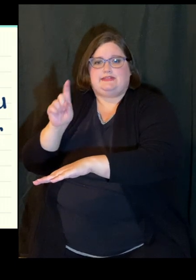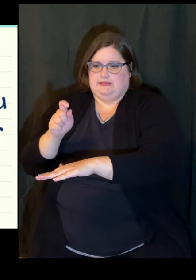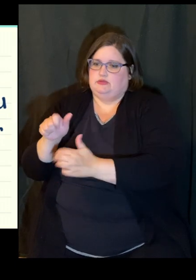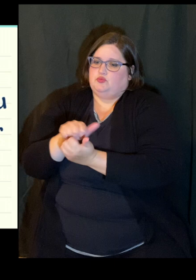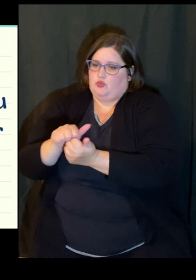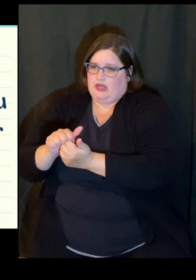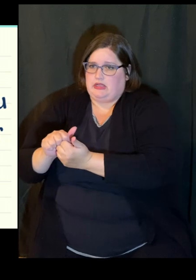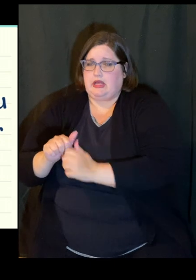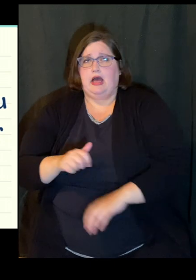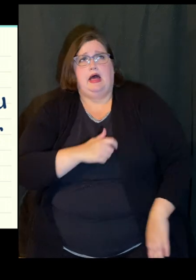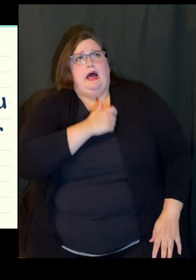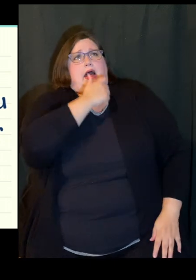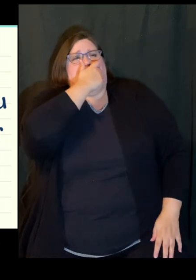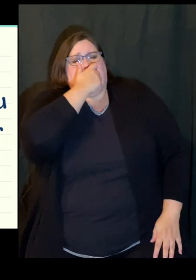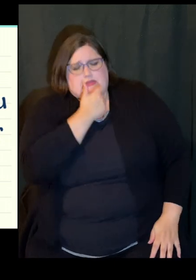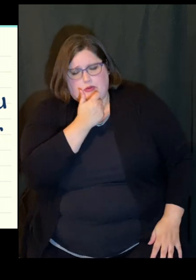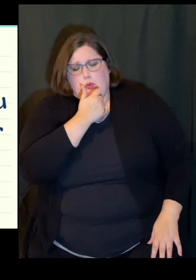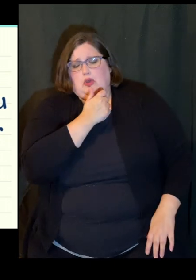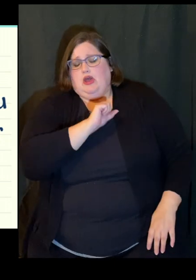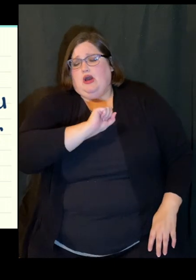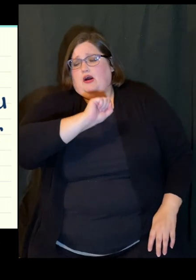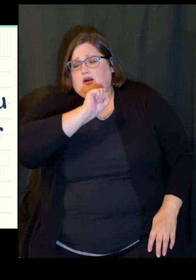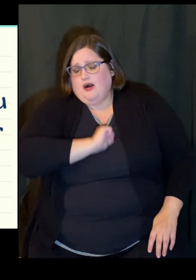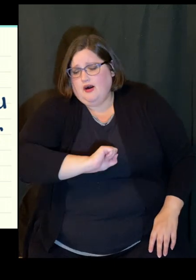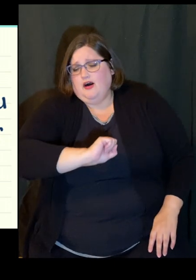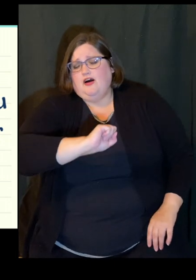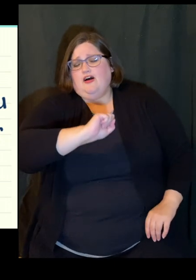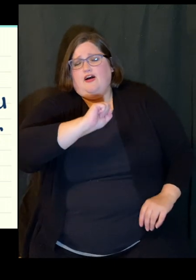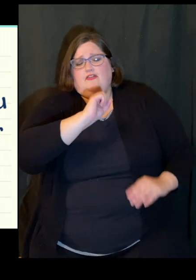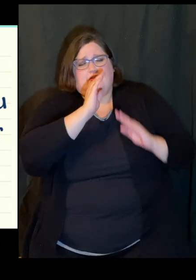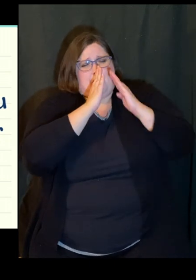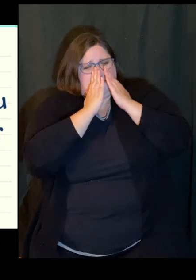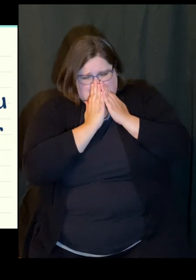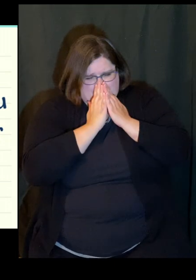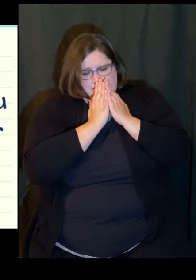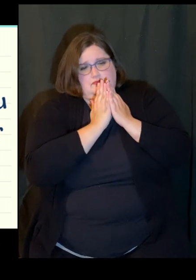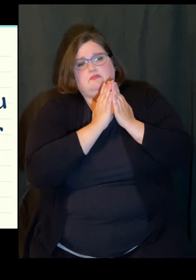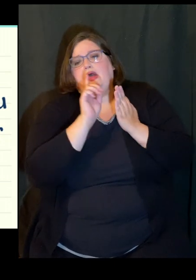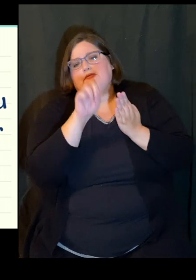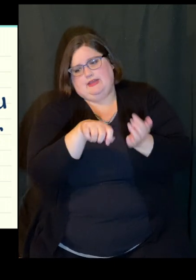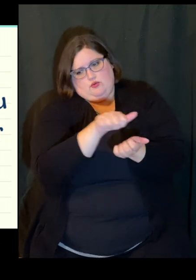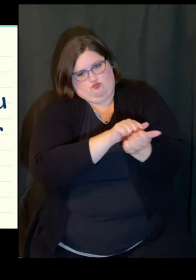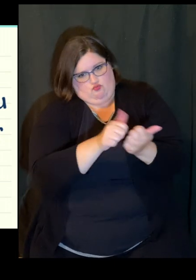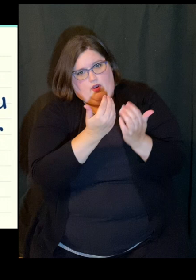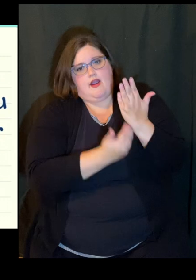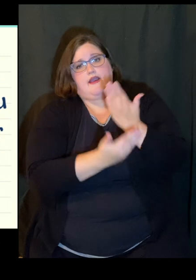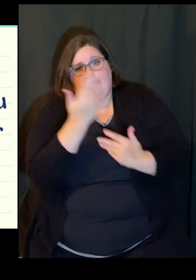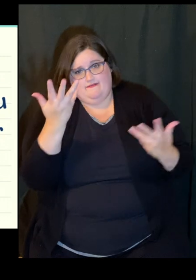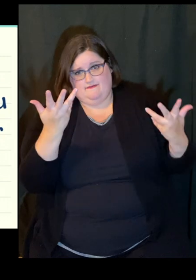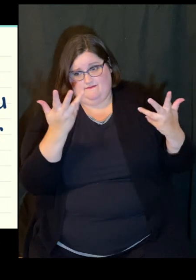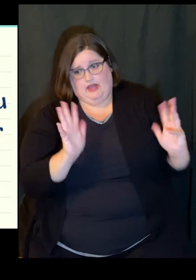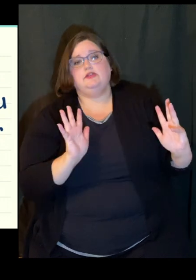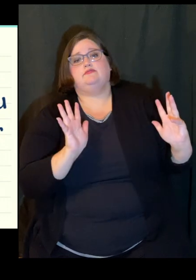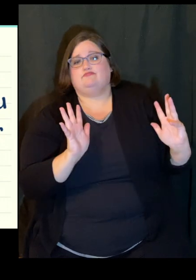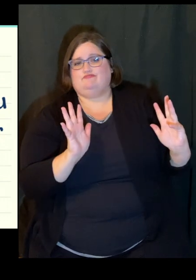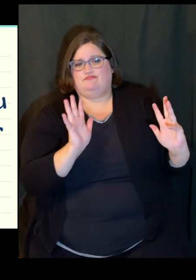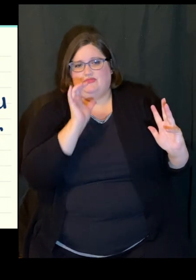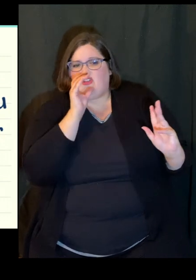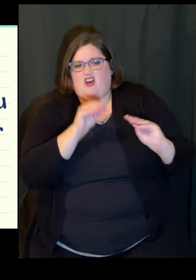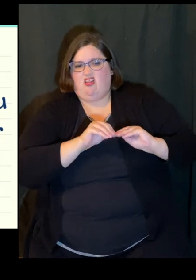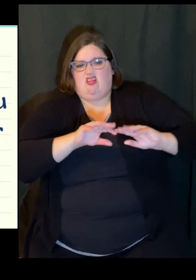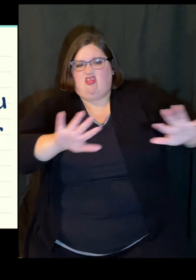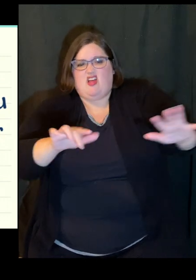If you sneeze, cough, or blow your nose, be sure to wash your hands after so you don't spread germs.